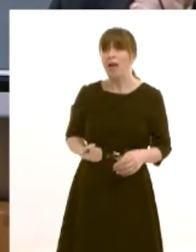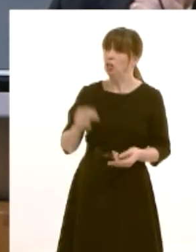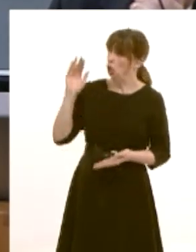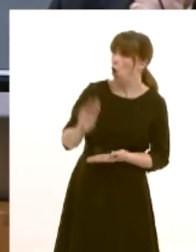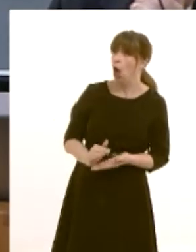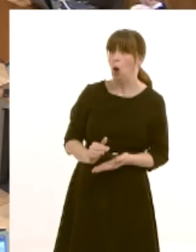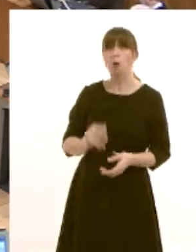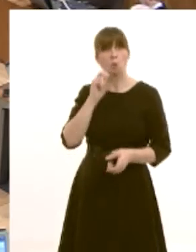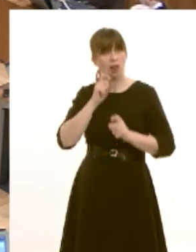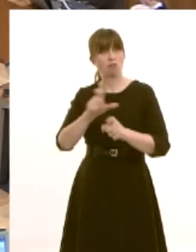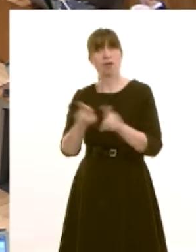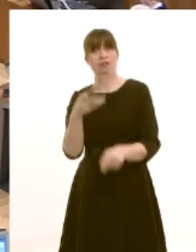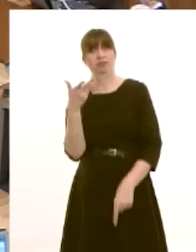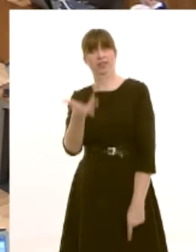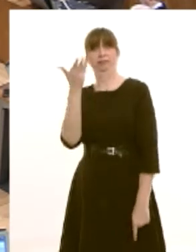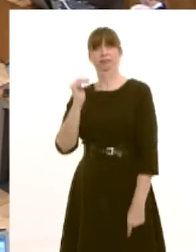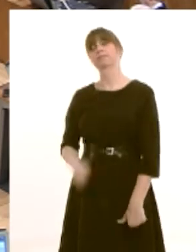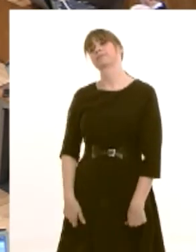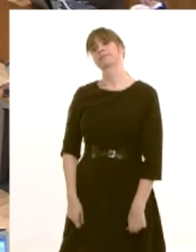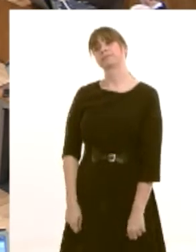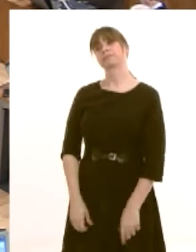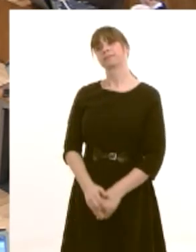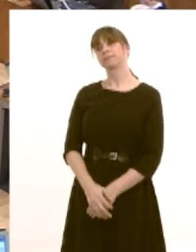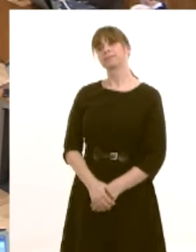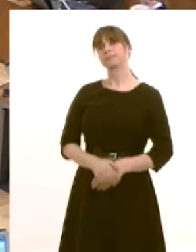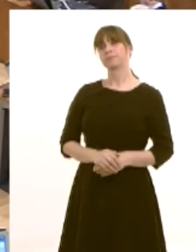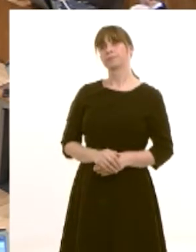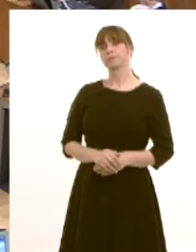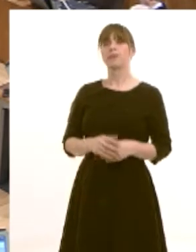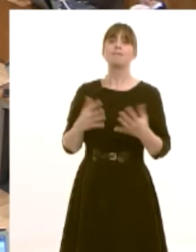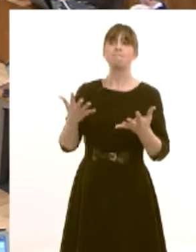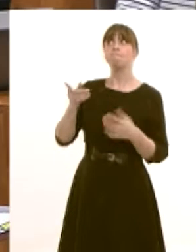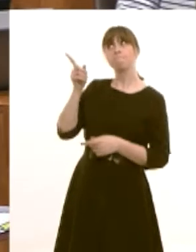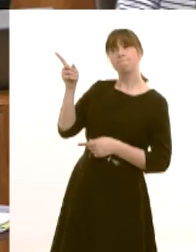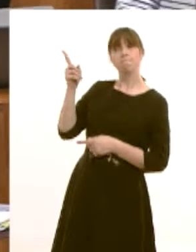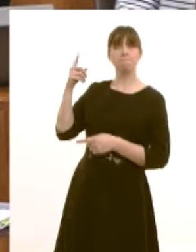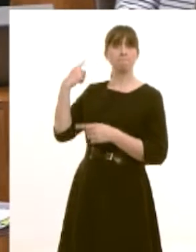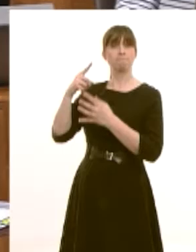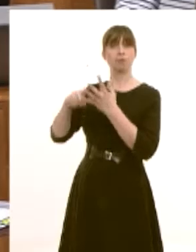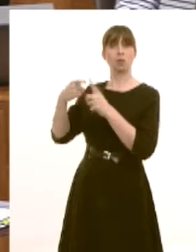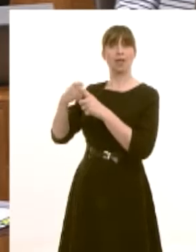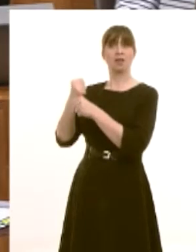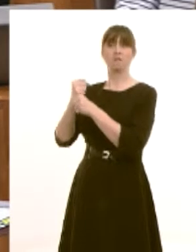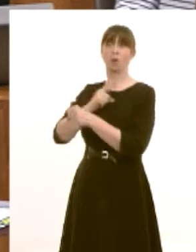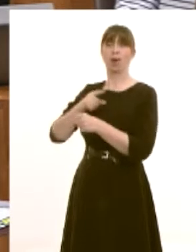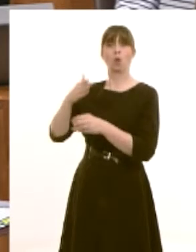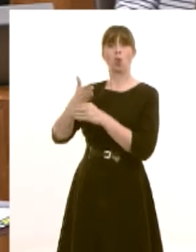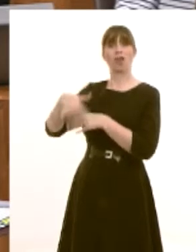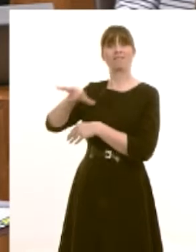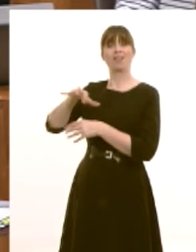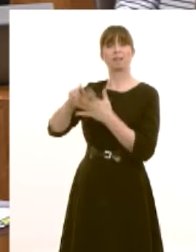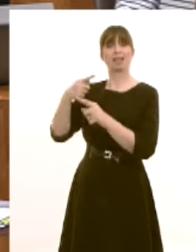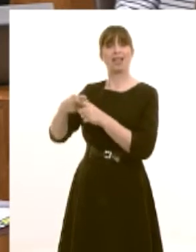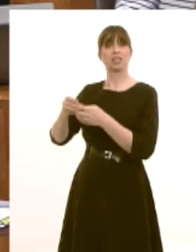sustain that family well there are issues there of course for the uk government in terms of working families tax credit which we don't control